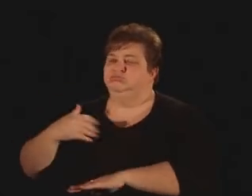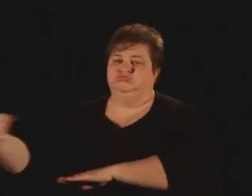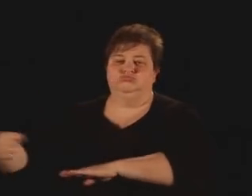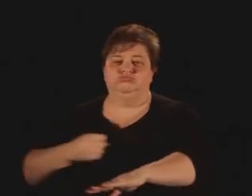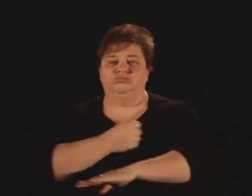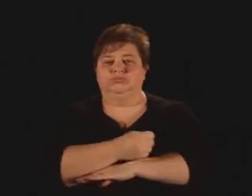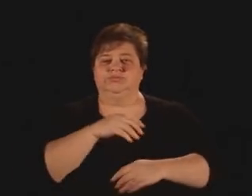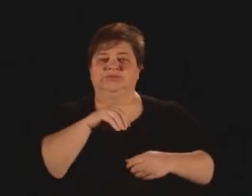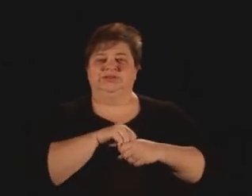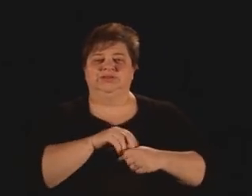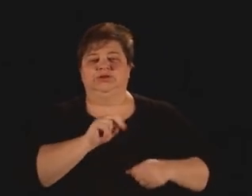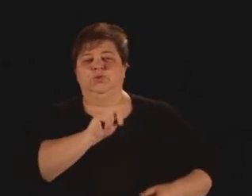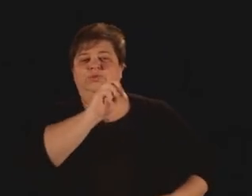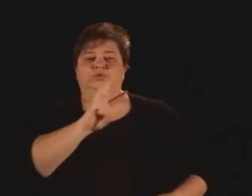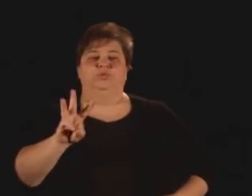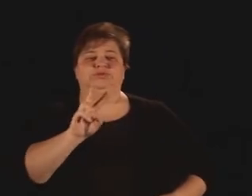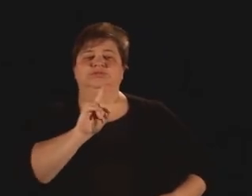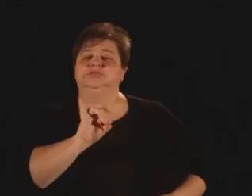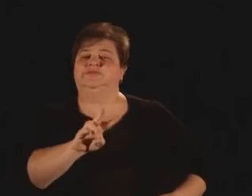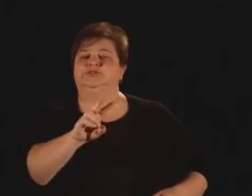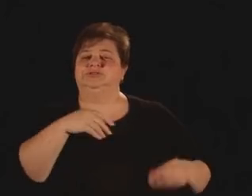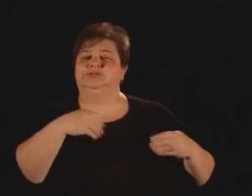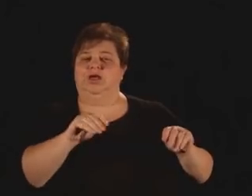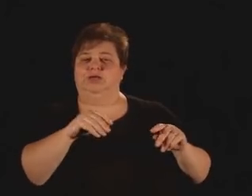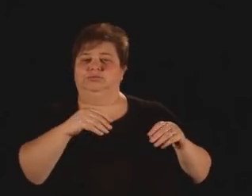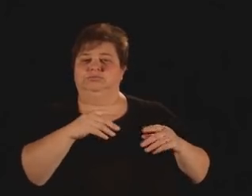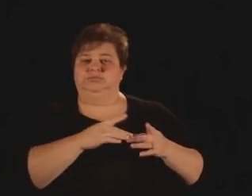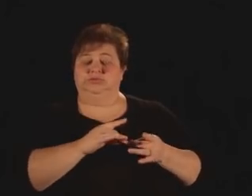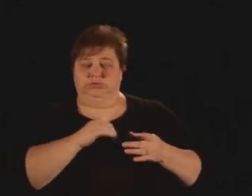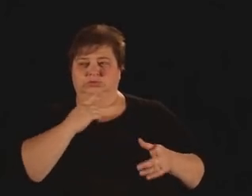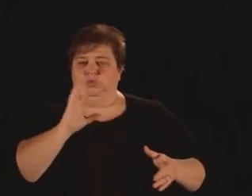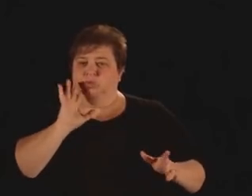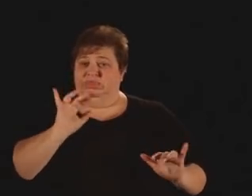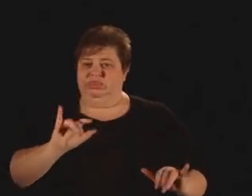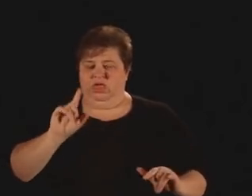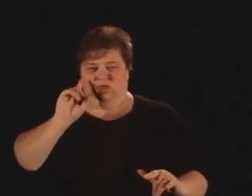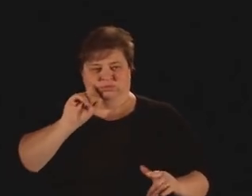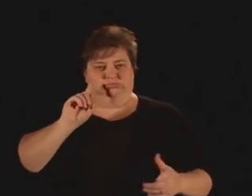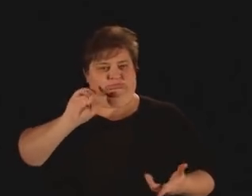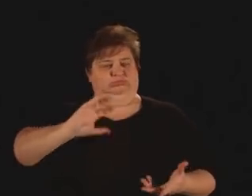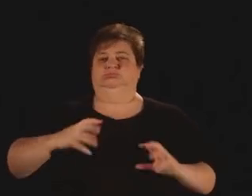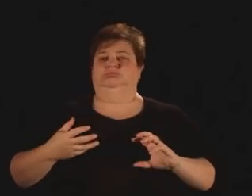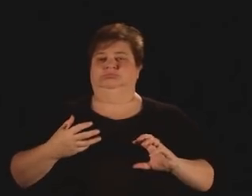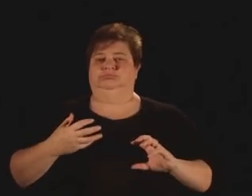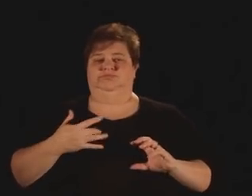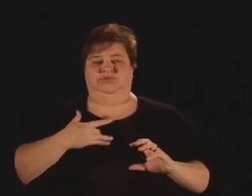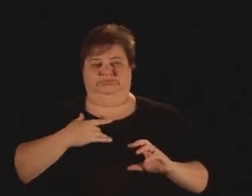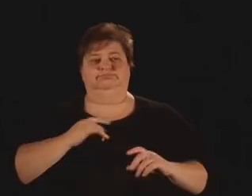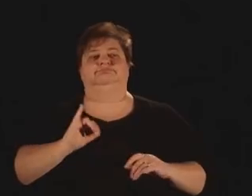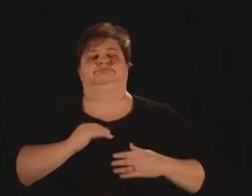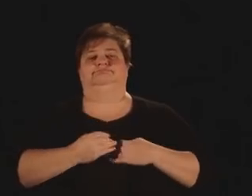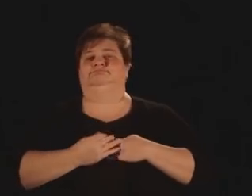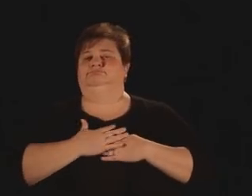That surprise comment just might change how you feel about yourself. A formative moment.